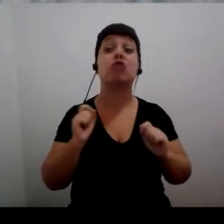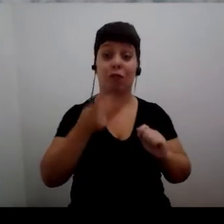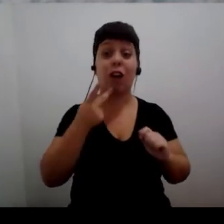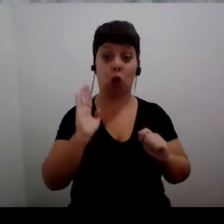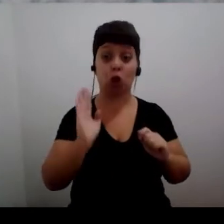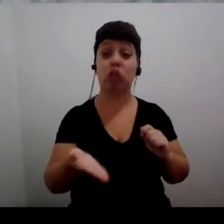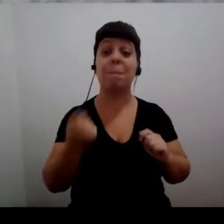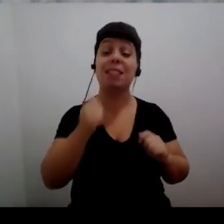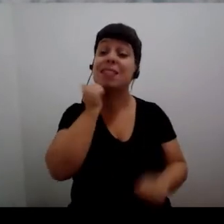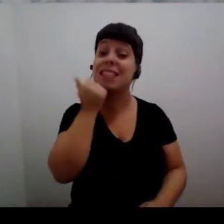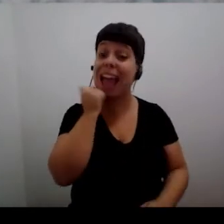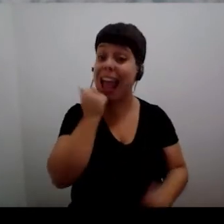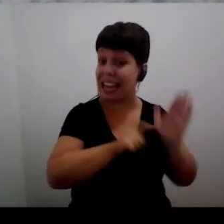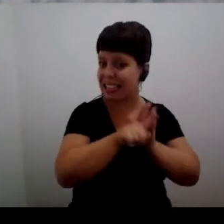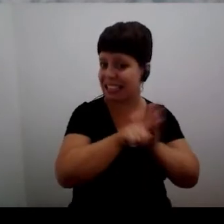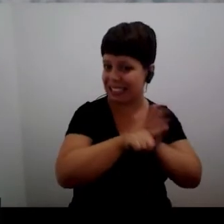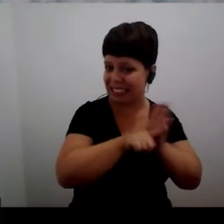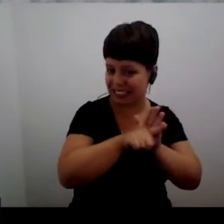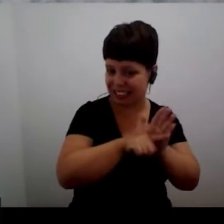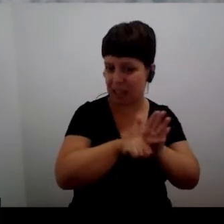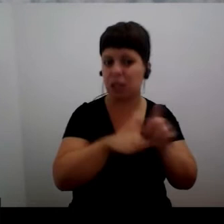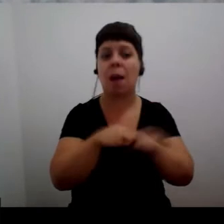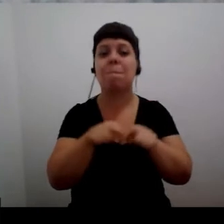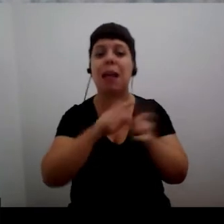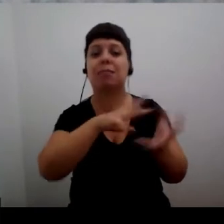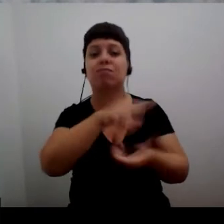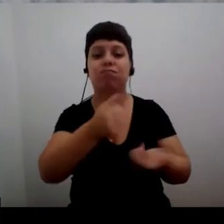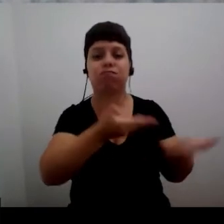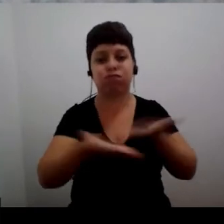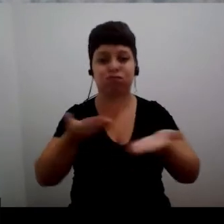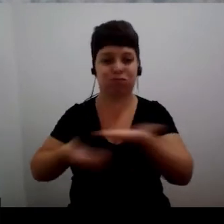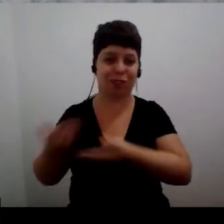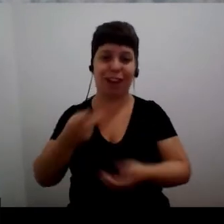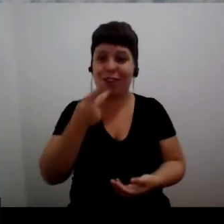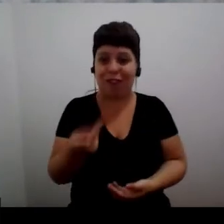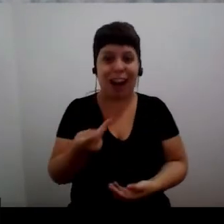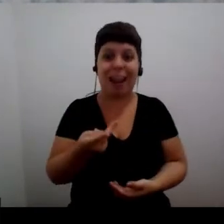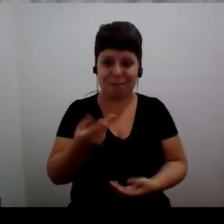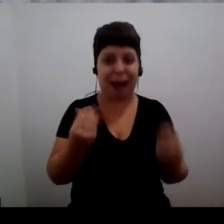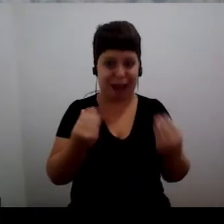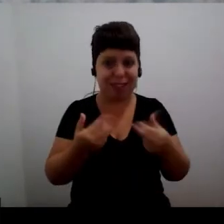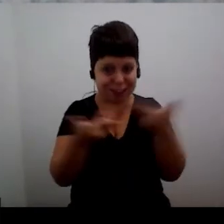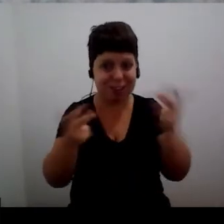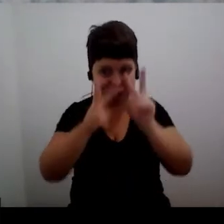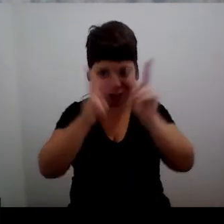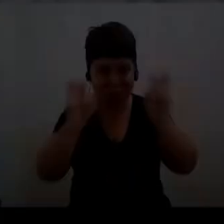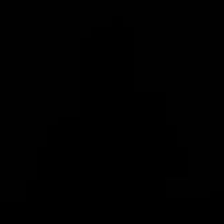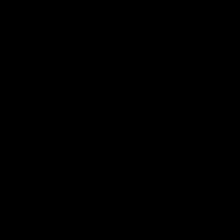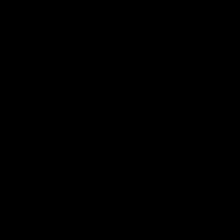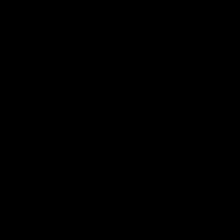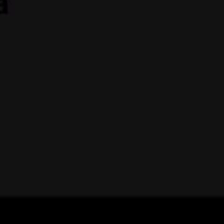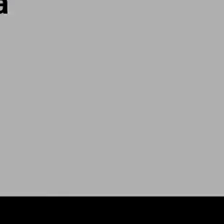international cooperation and I think that our dialogue here today is one of many examples on that.